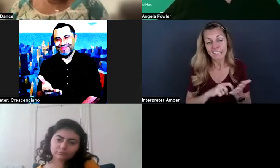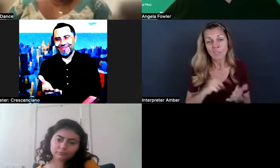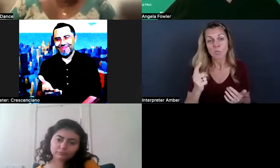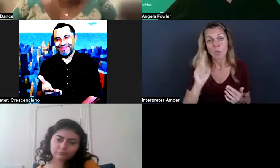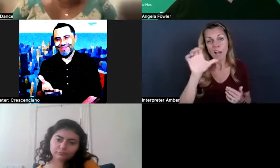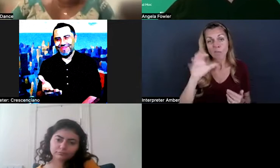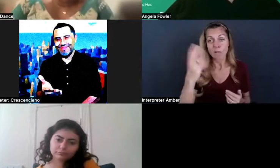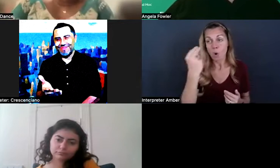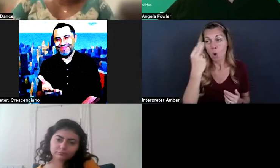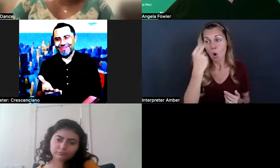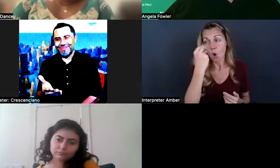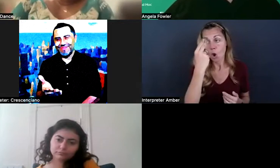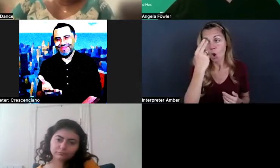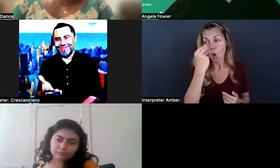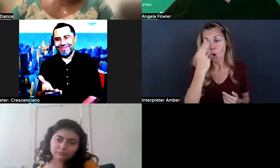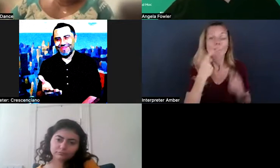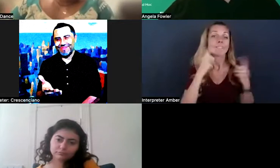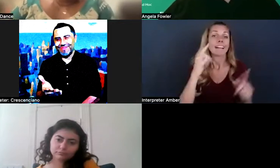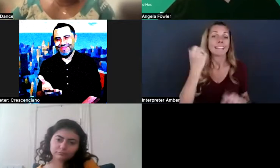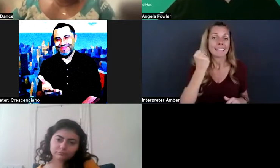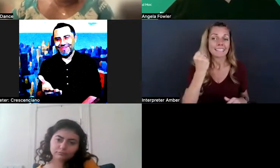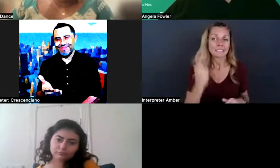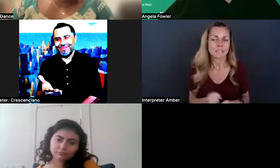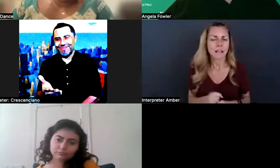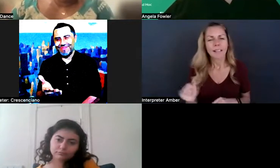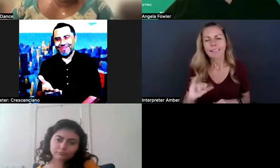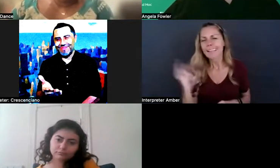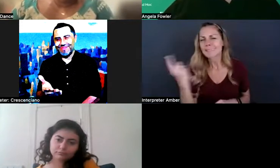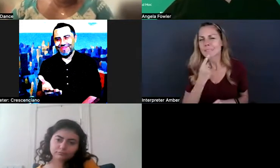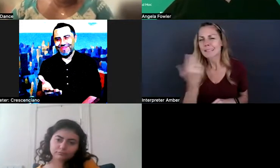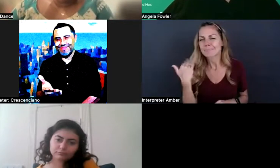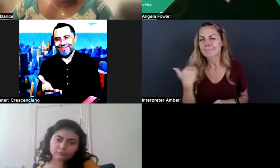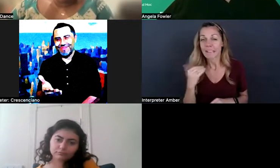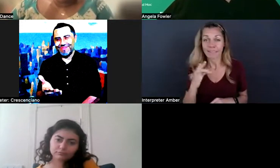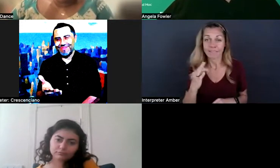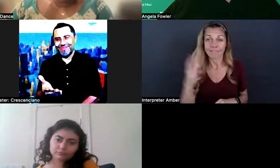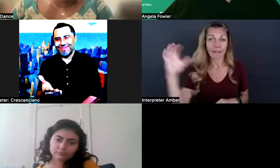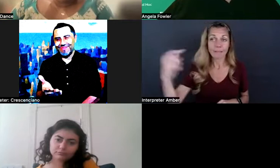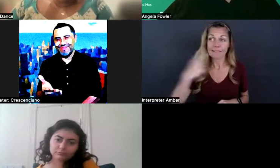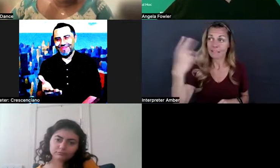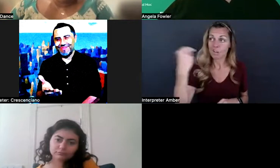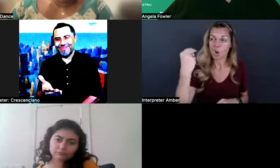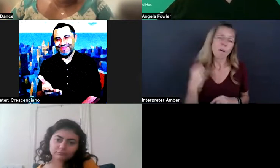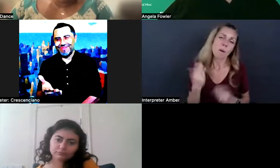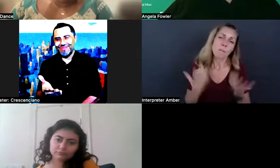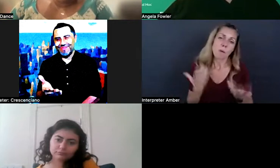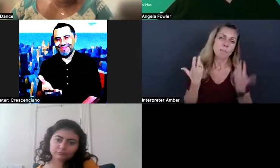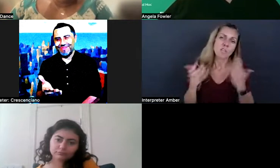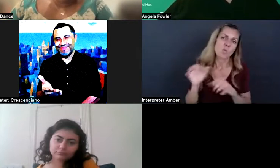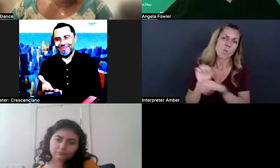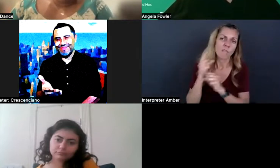And like somebody said earlier, if they tell you, no, you probably didn't want to work for them anyway, but it only takes one. Yes.